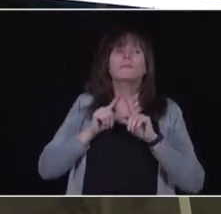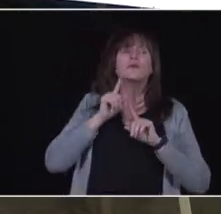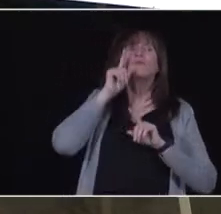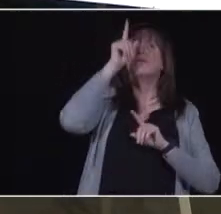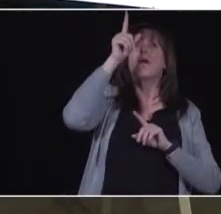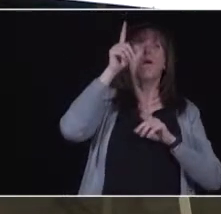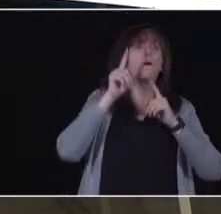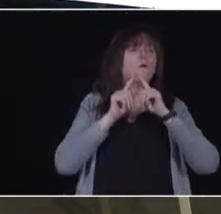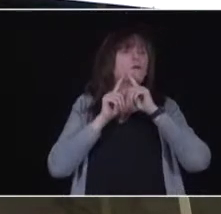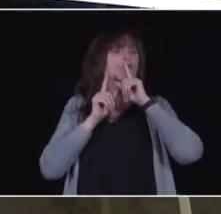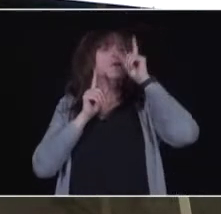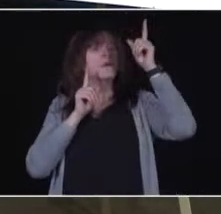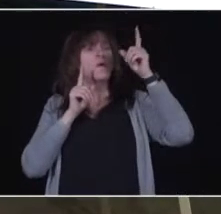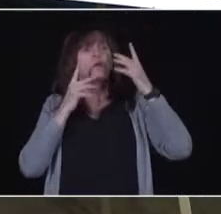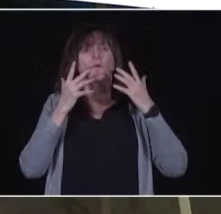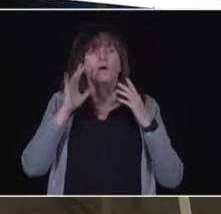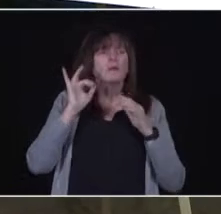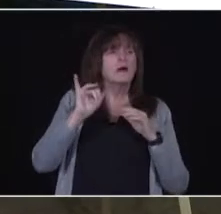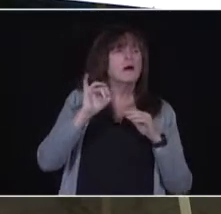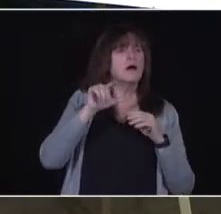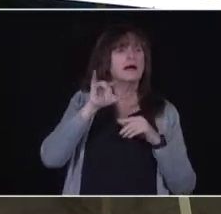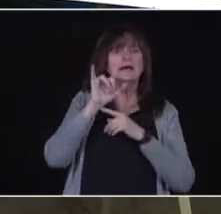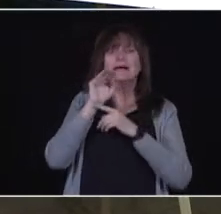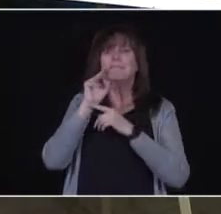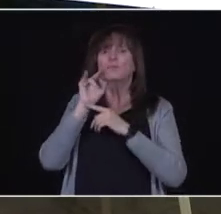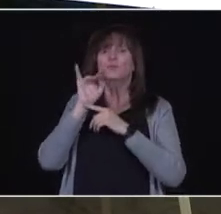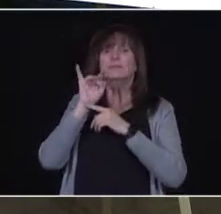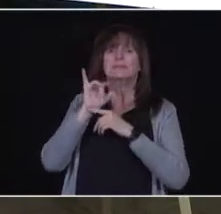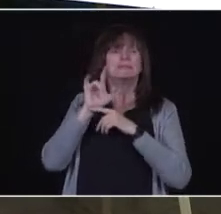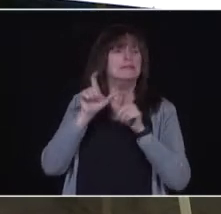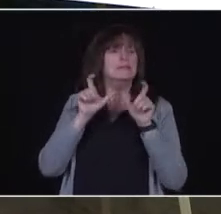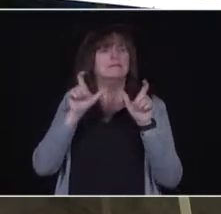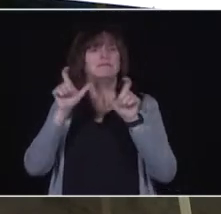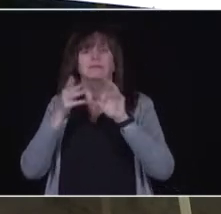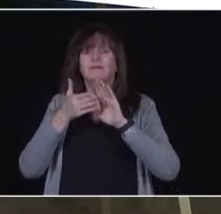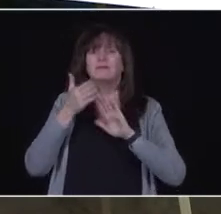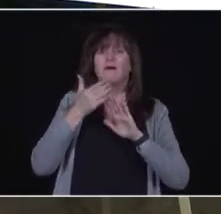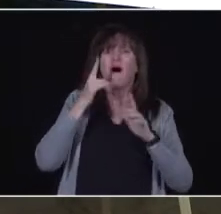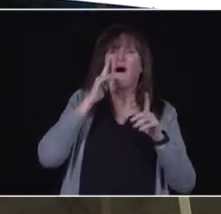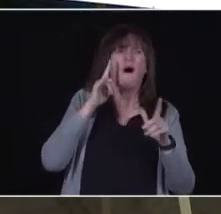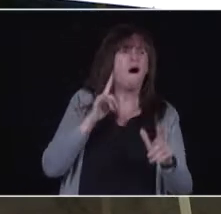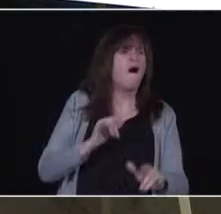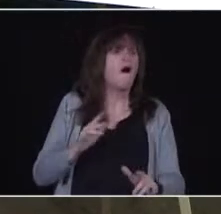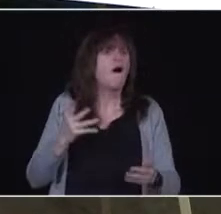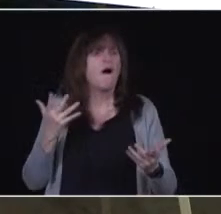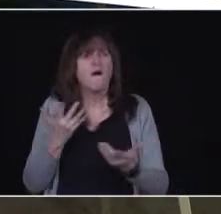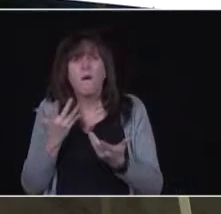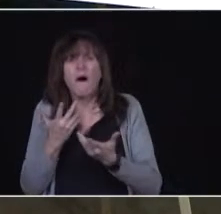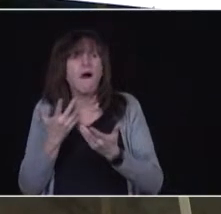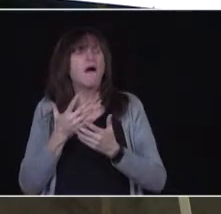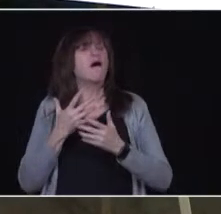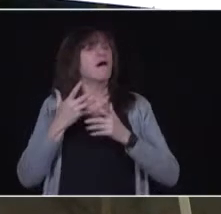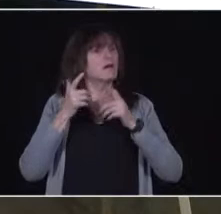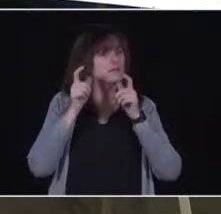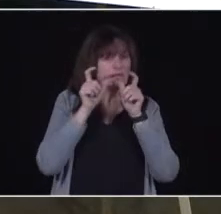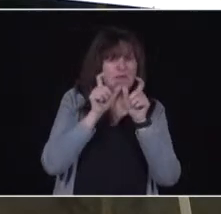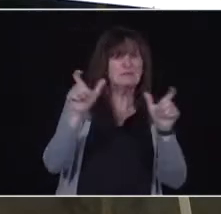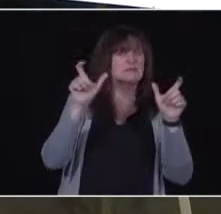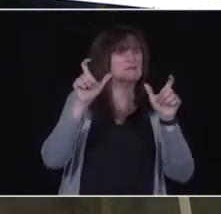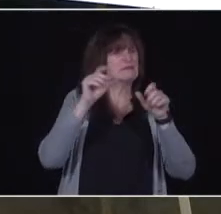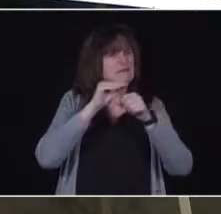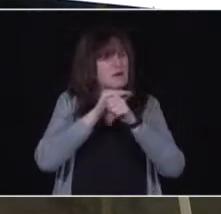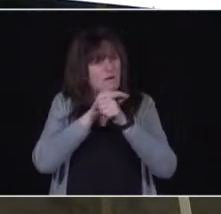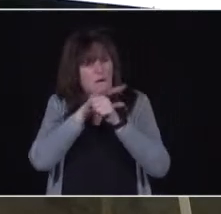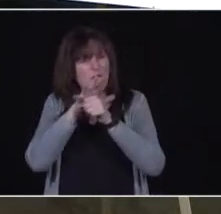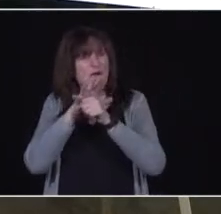operation to bring the vaccine, and the opportunity to get vaccinated vaccinated against COVID-19, into some 31 isolated, fly-in only communities,